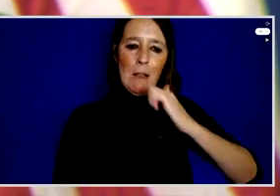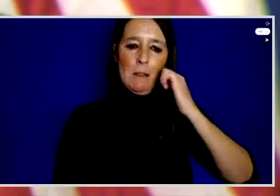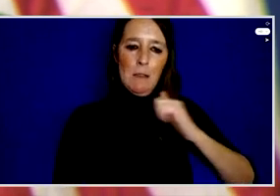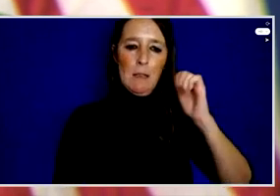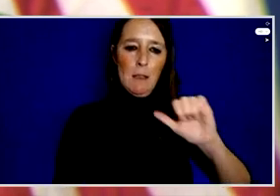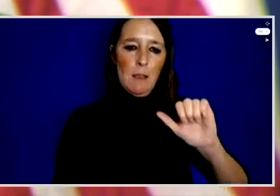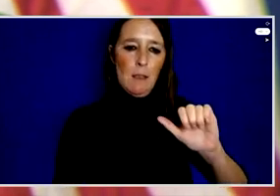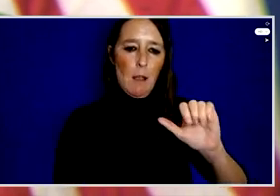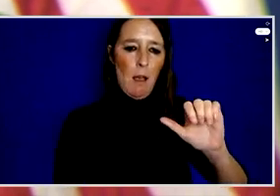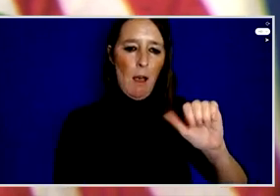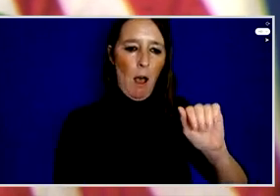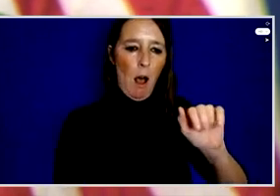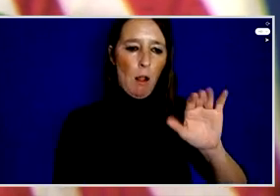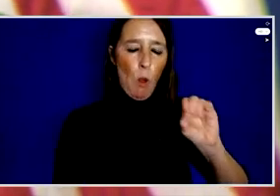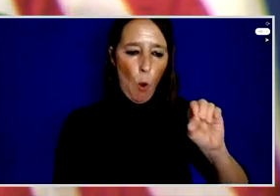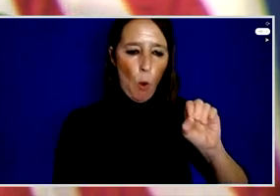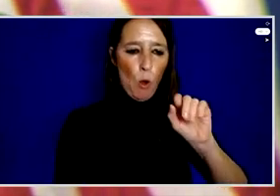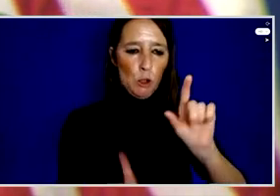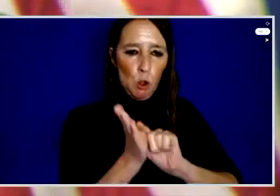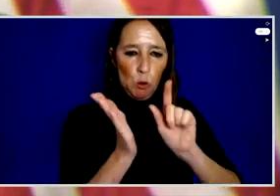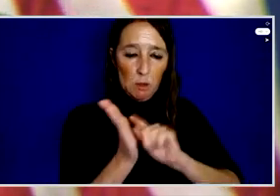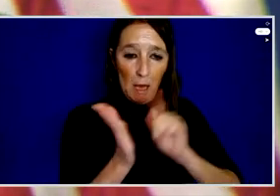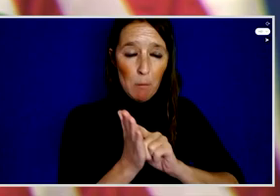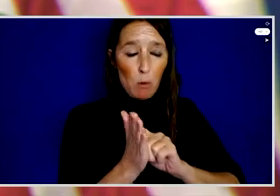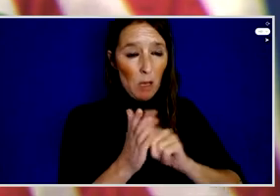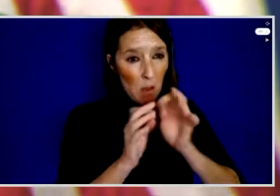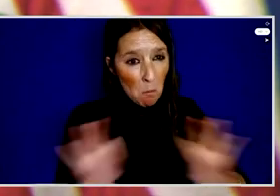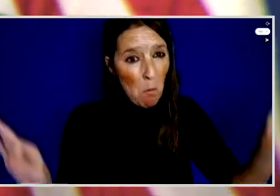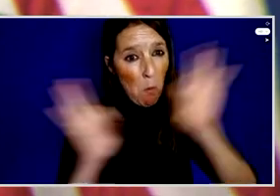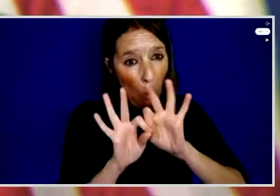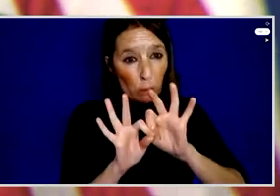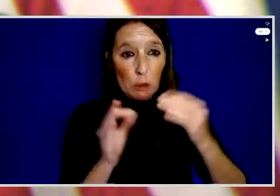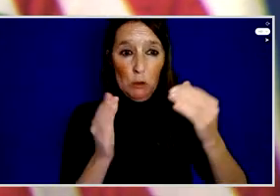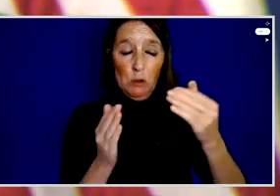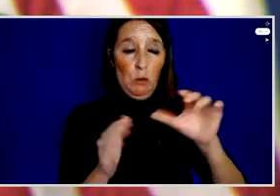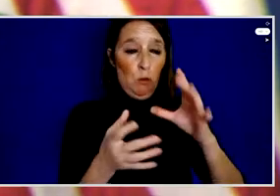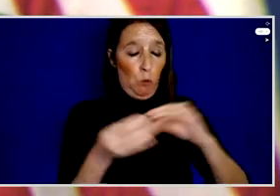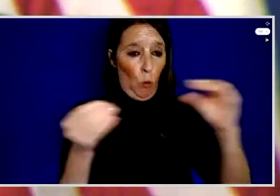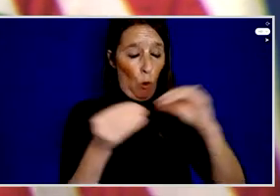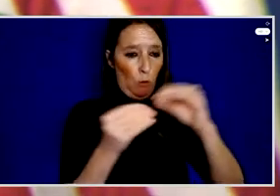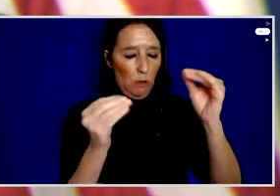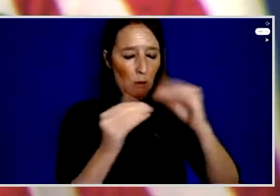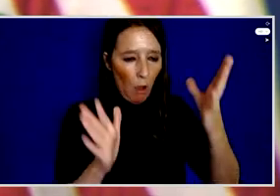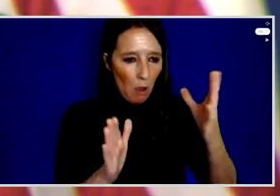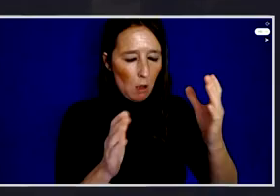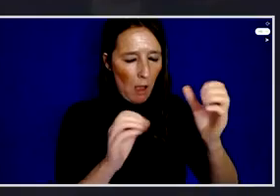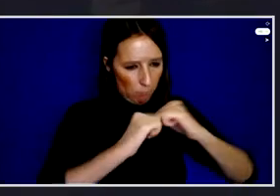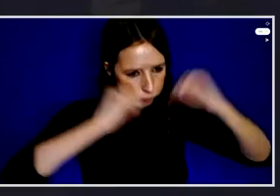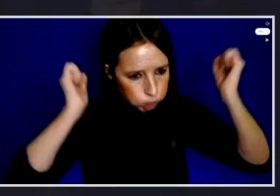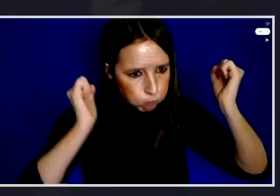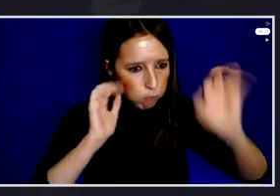news stories exposing corruption and abuse of power by Bangladesh's ruling party.